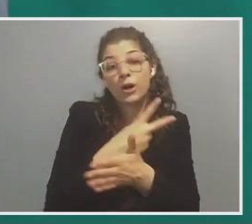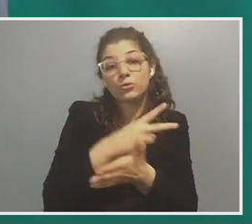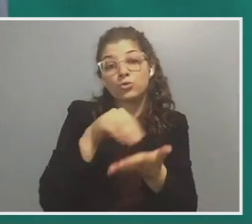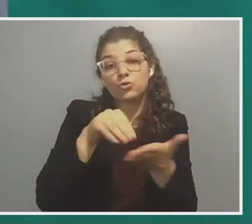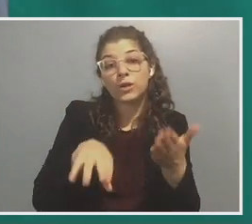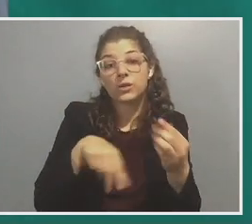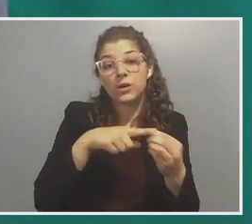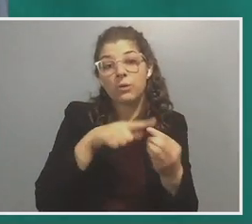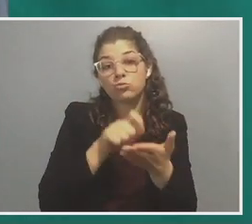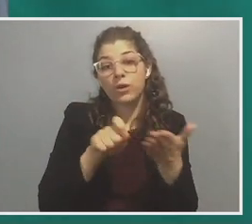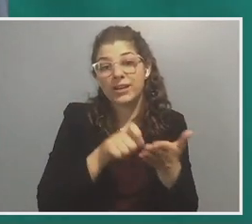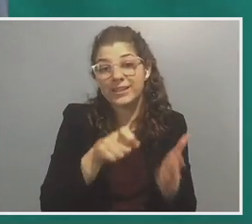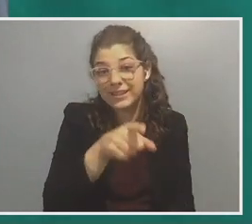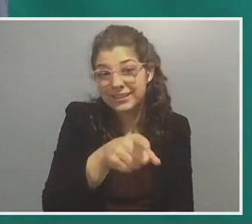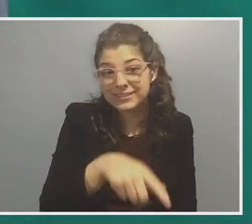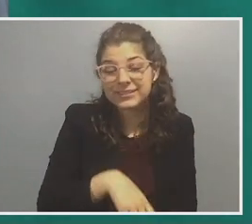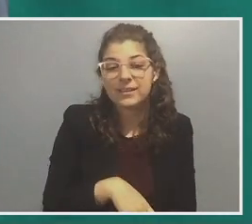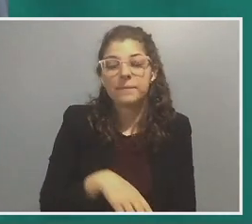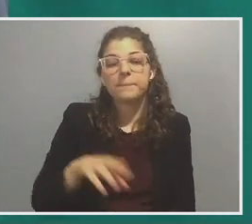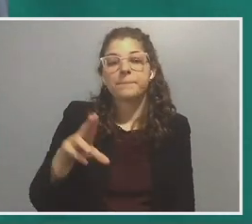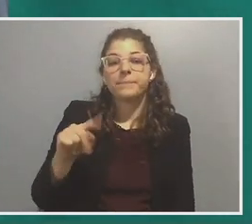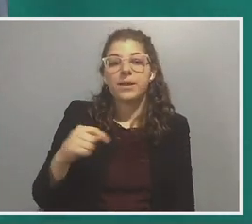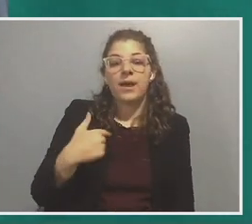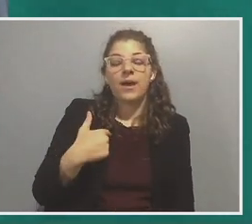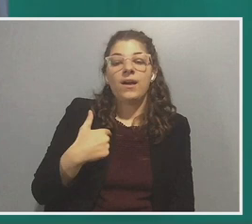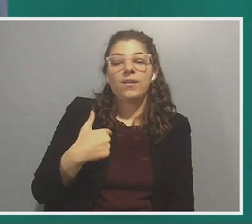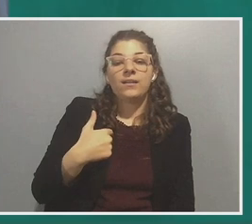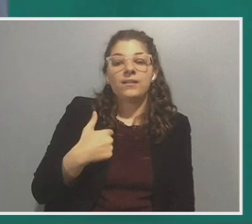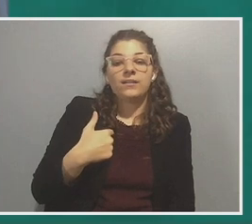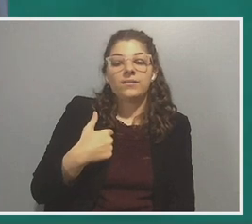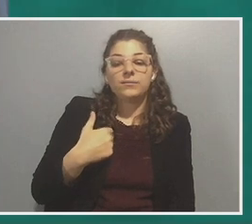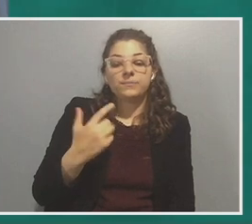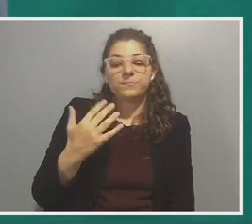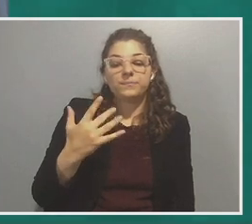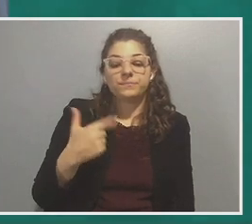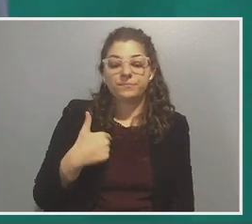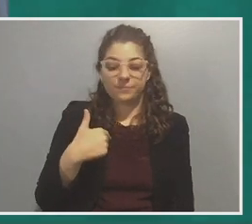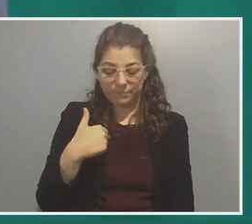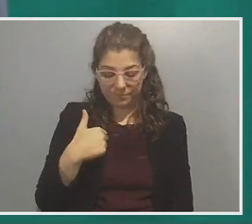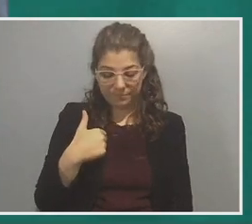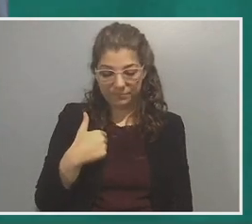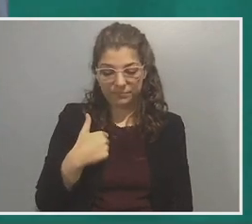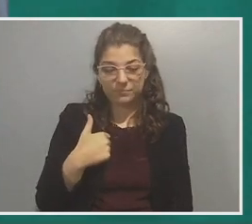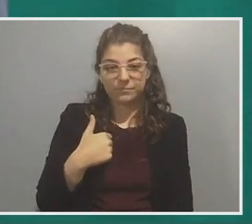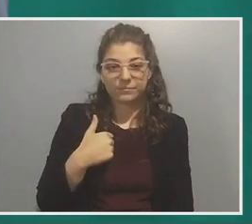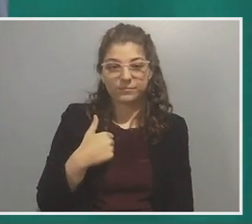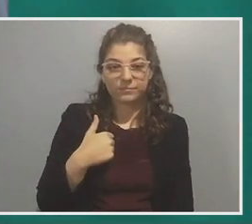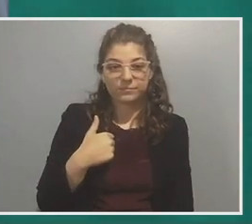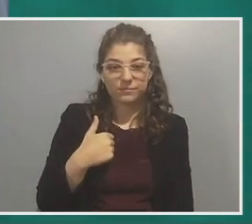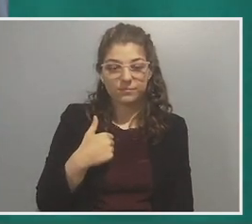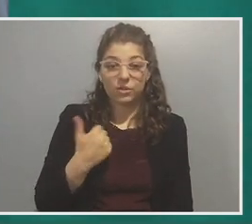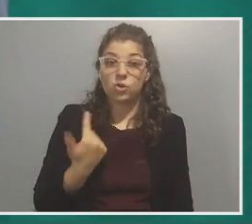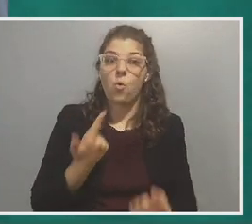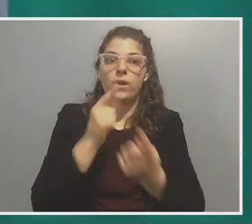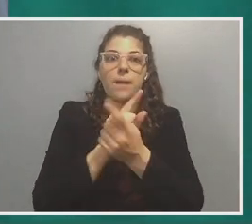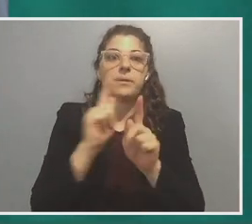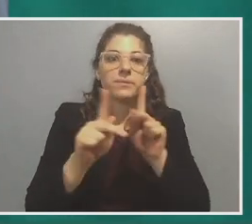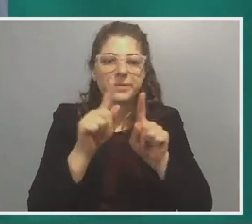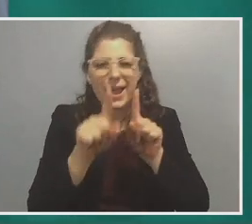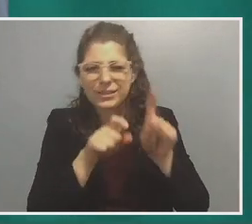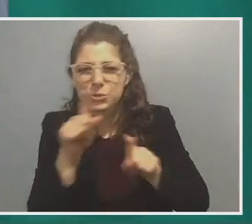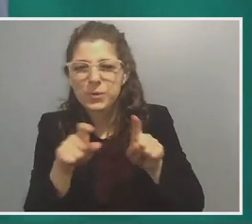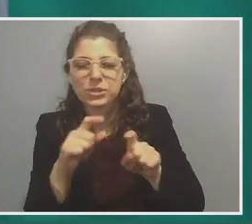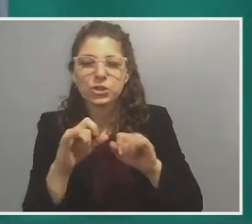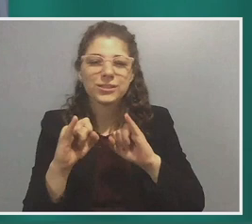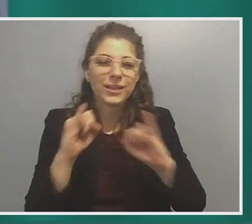this. but I, the, I, going up to people and asking them questions and interviewing them